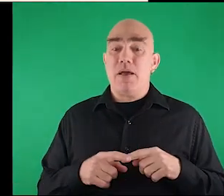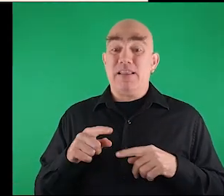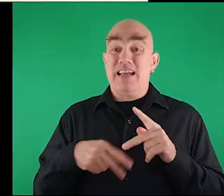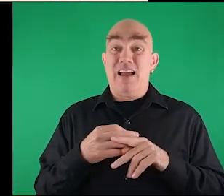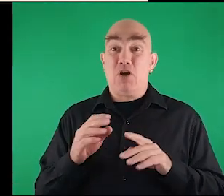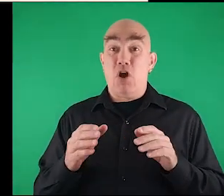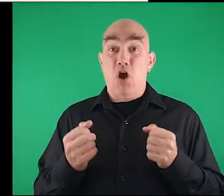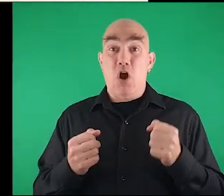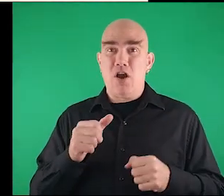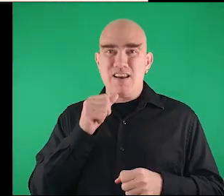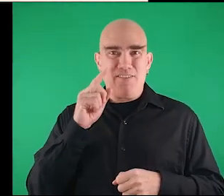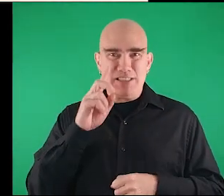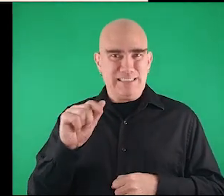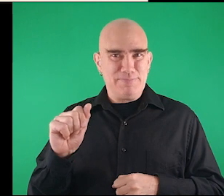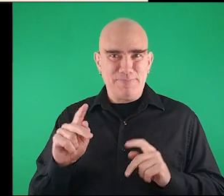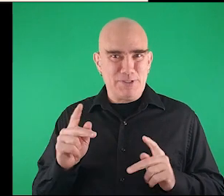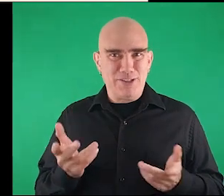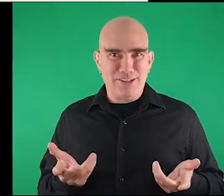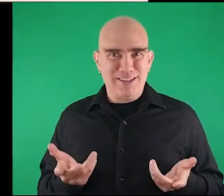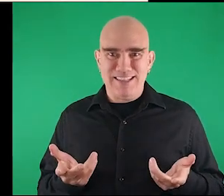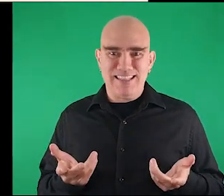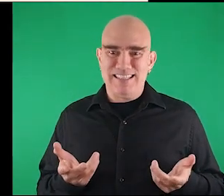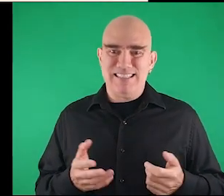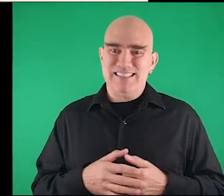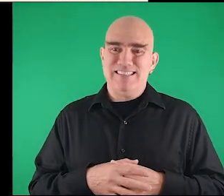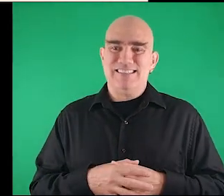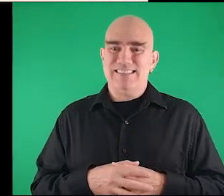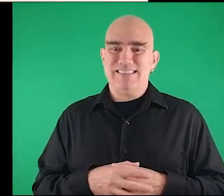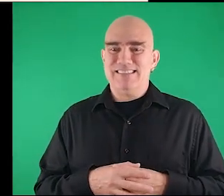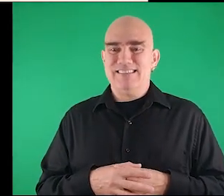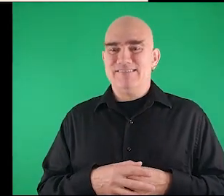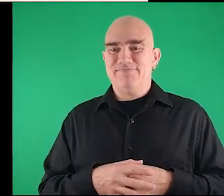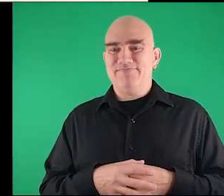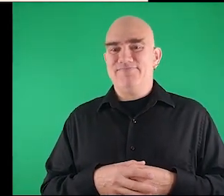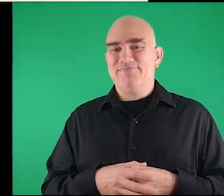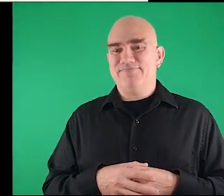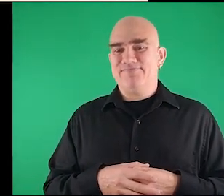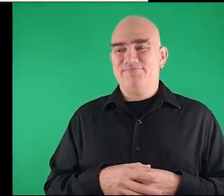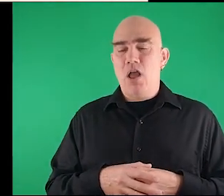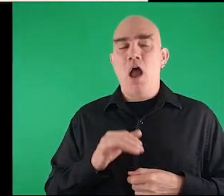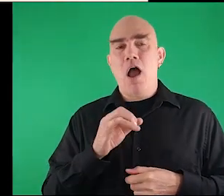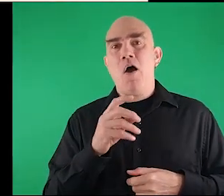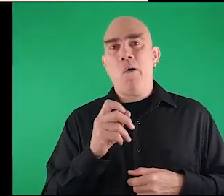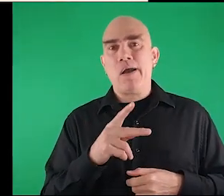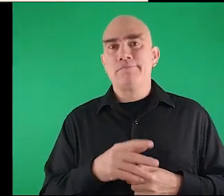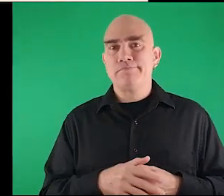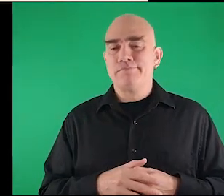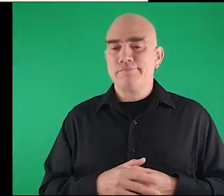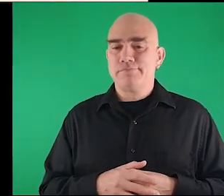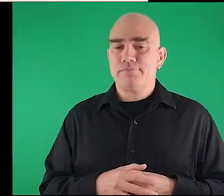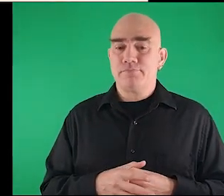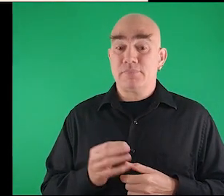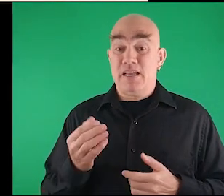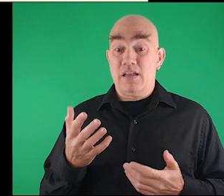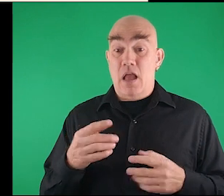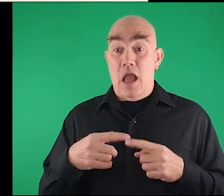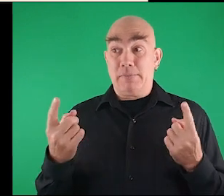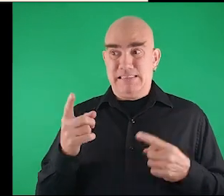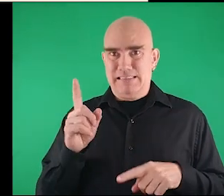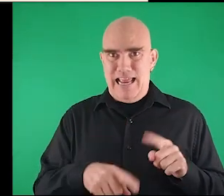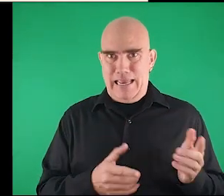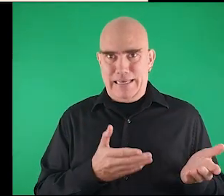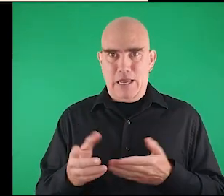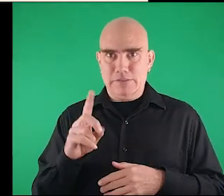this this kind of course you know is not a for disability person oh okay and